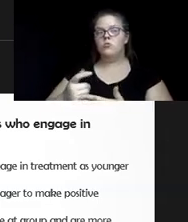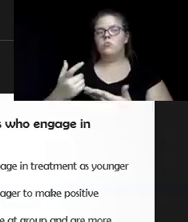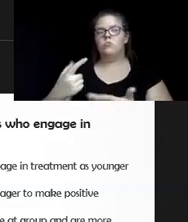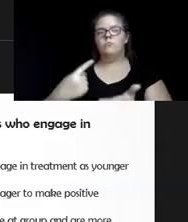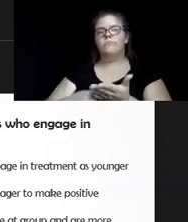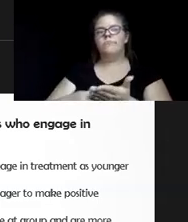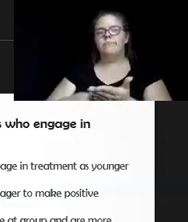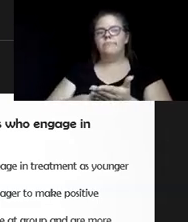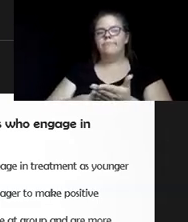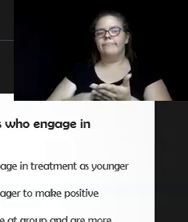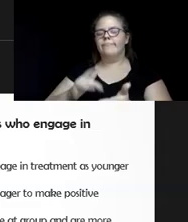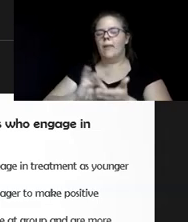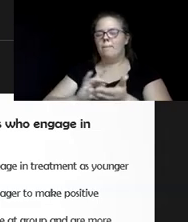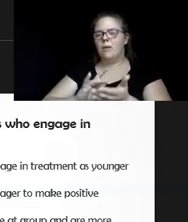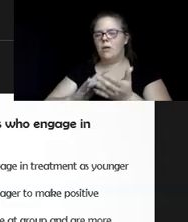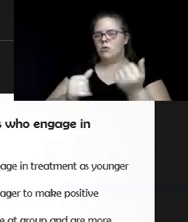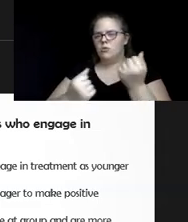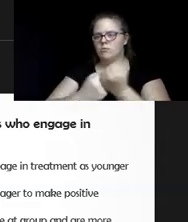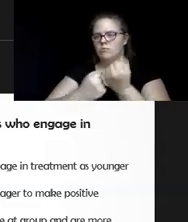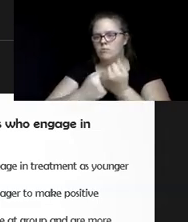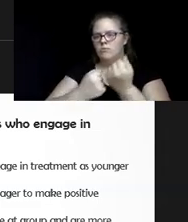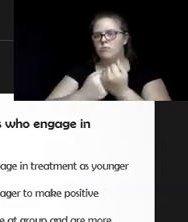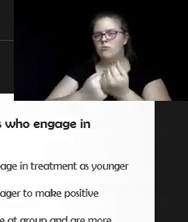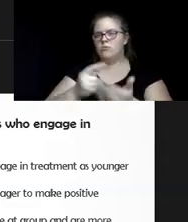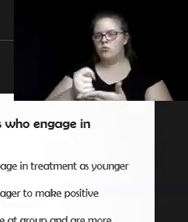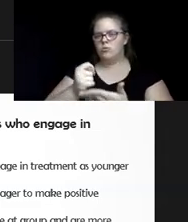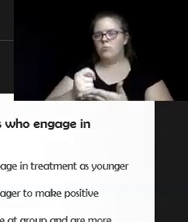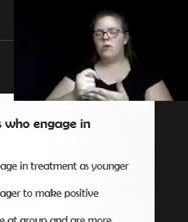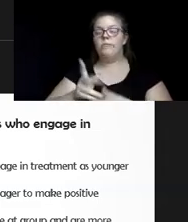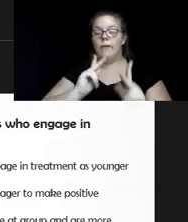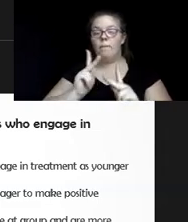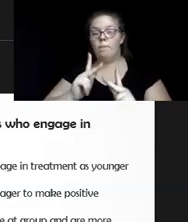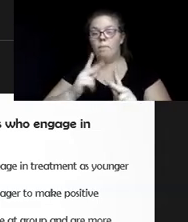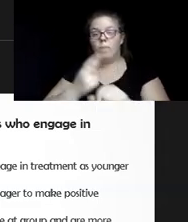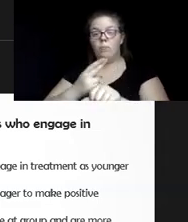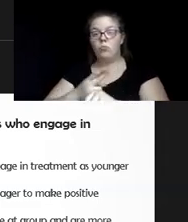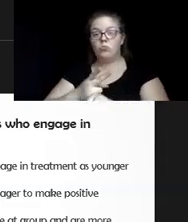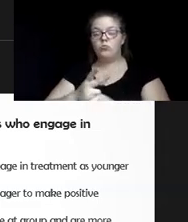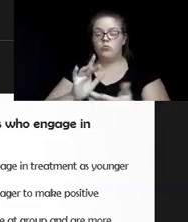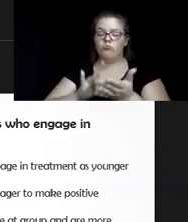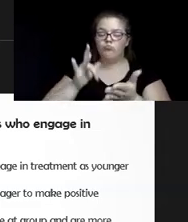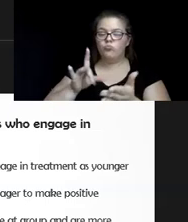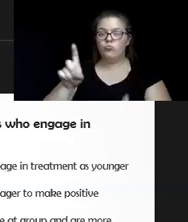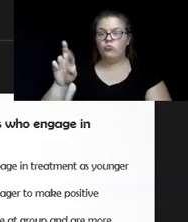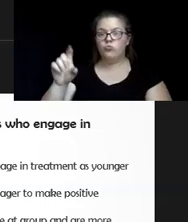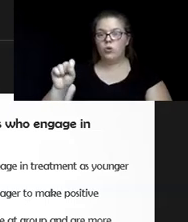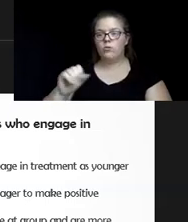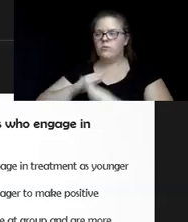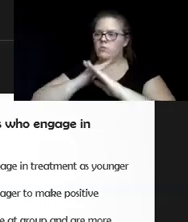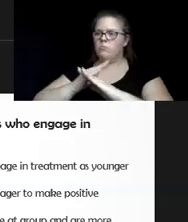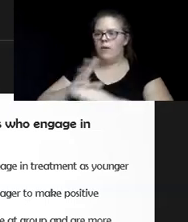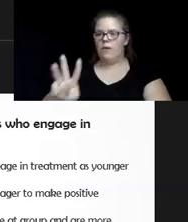-assisted treatment. Two reasons why people use drugs on a regular basis is to prevent withdrawal symptoms